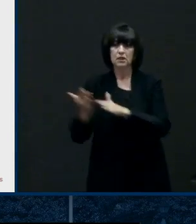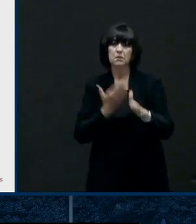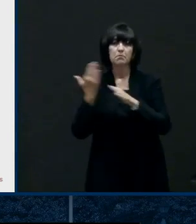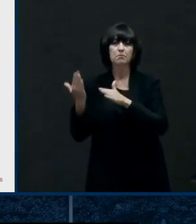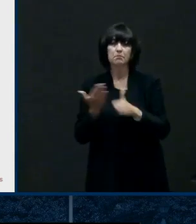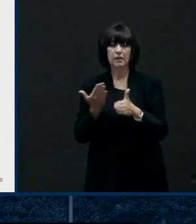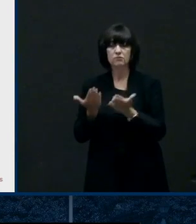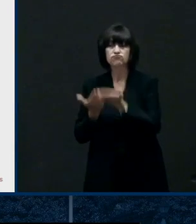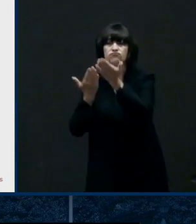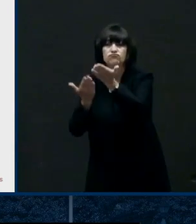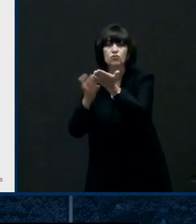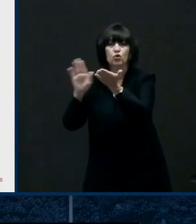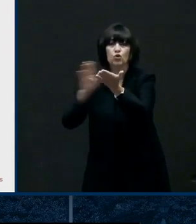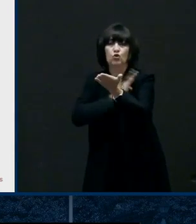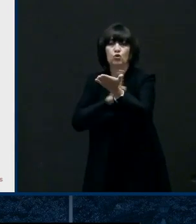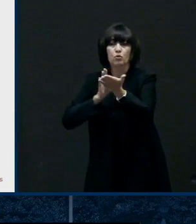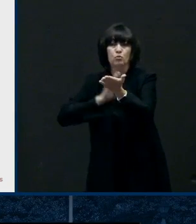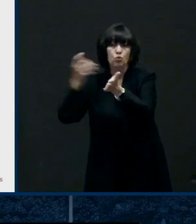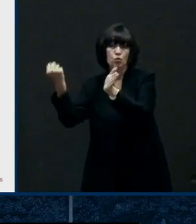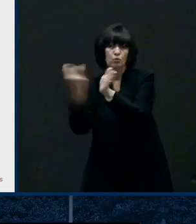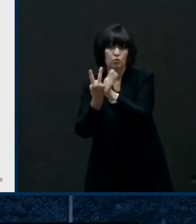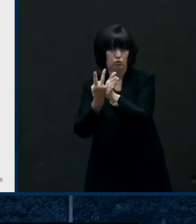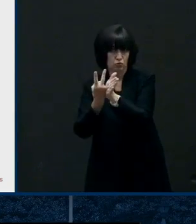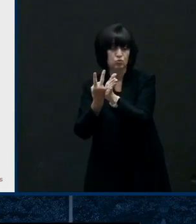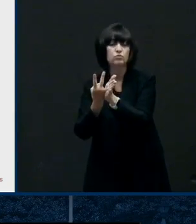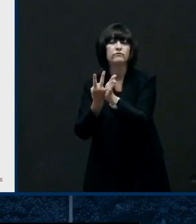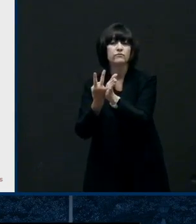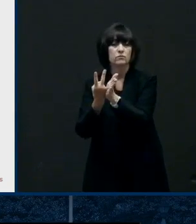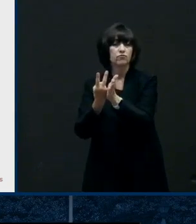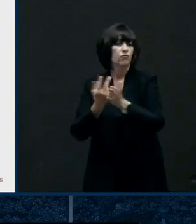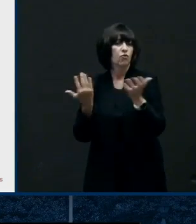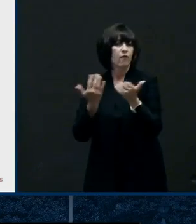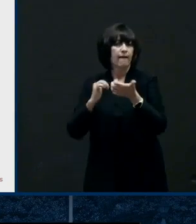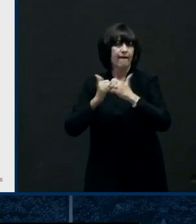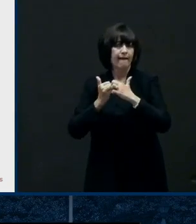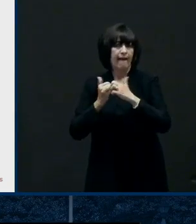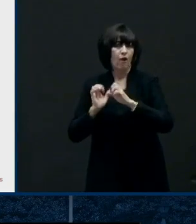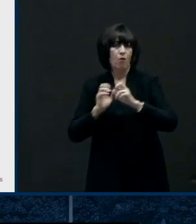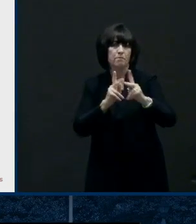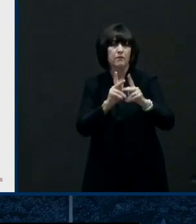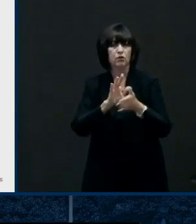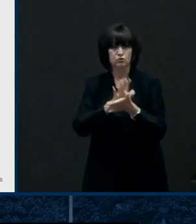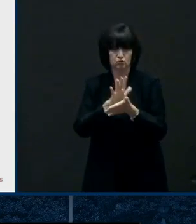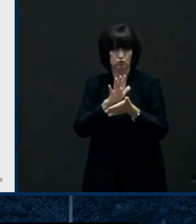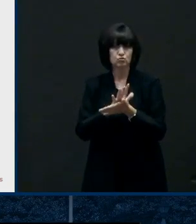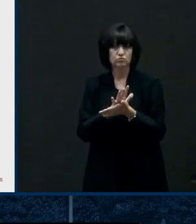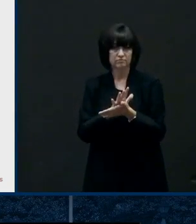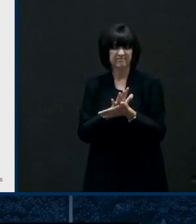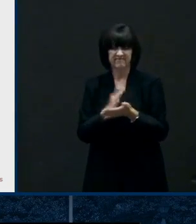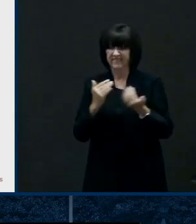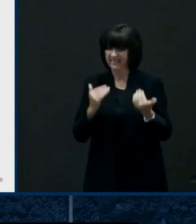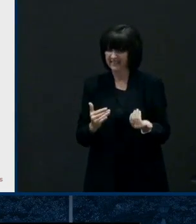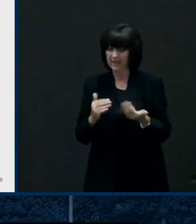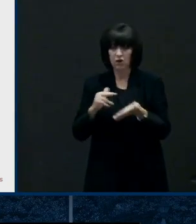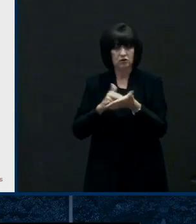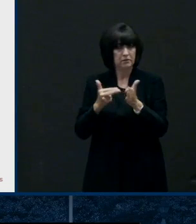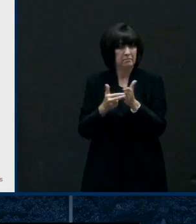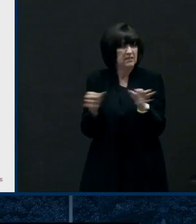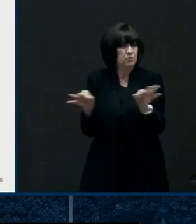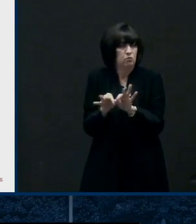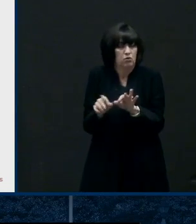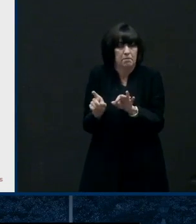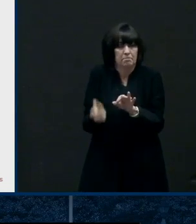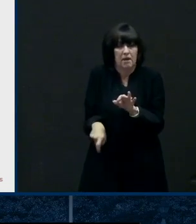for how they are going to go back so we are going to greatly increase community testing over the next